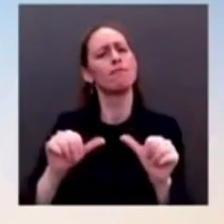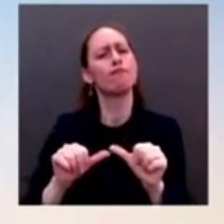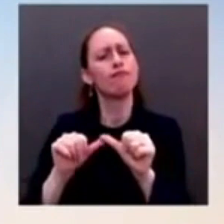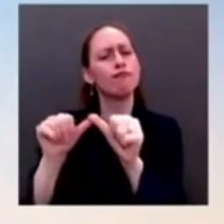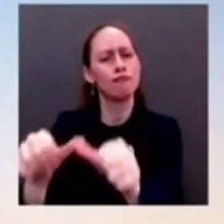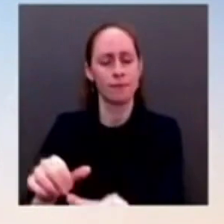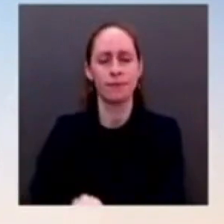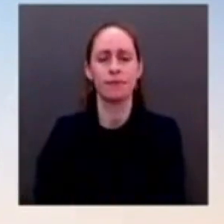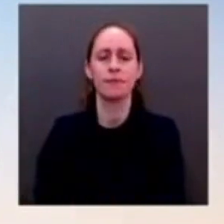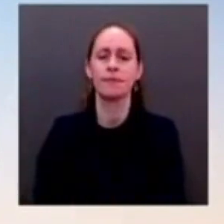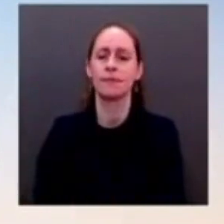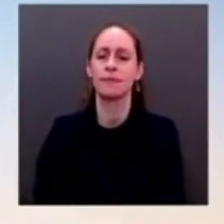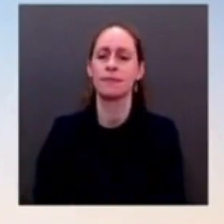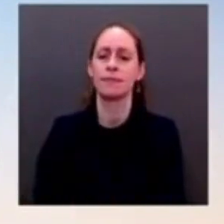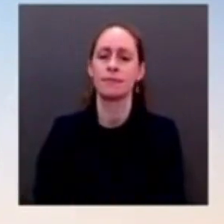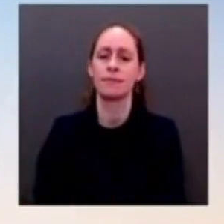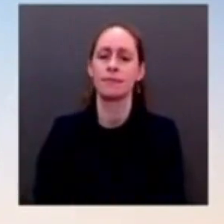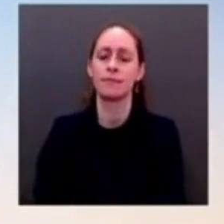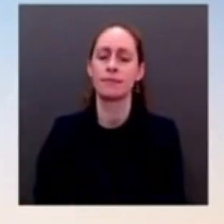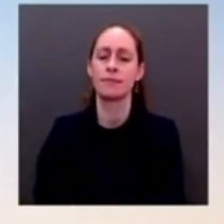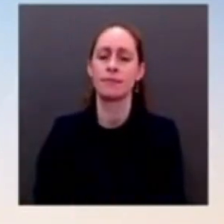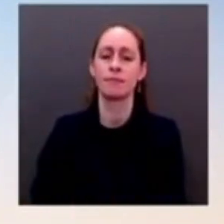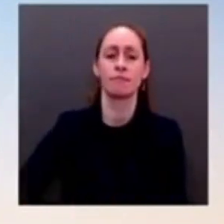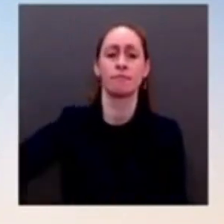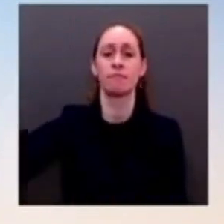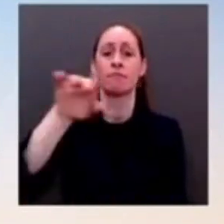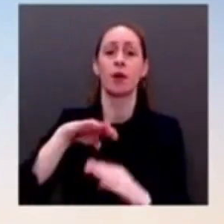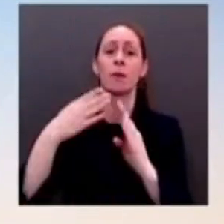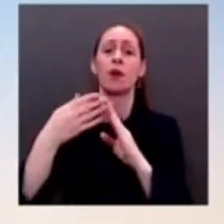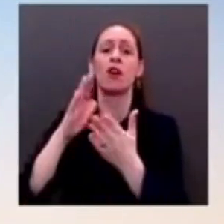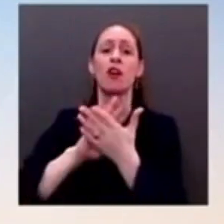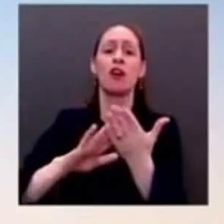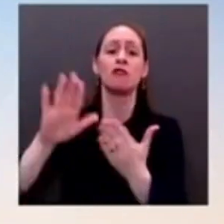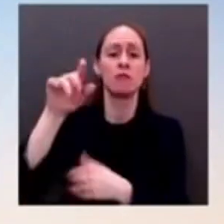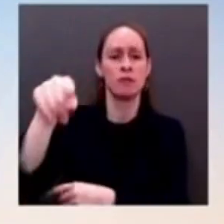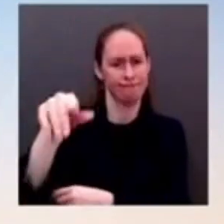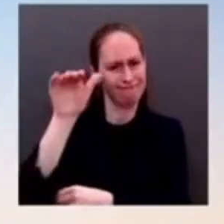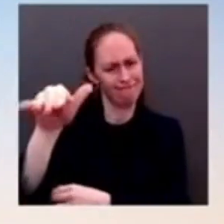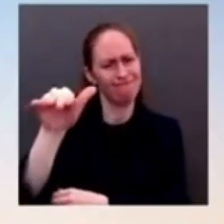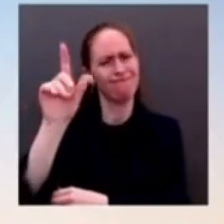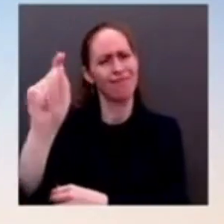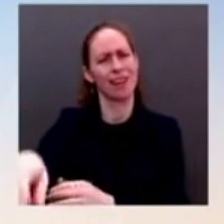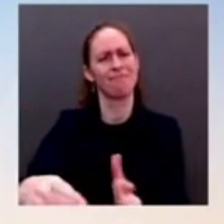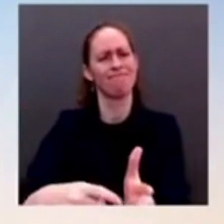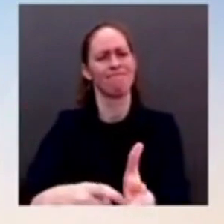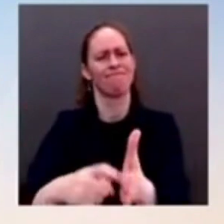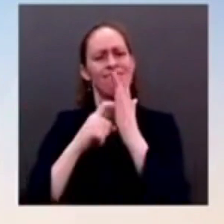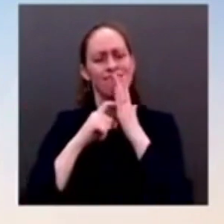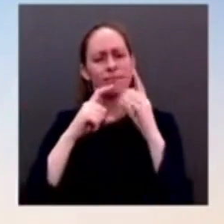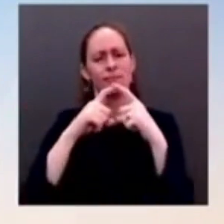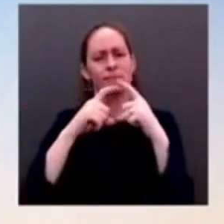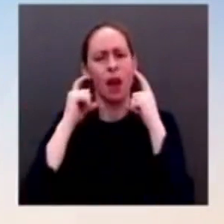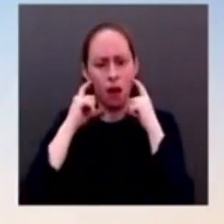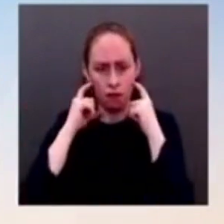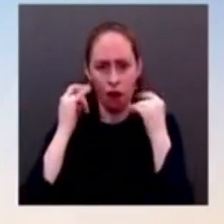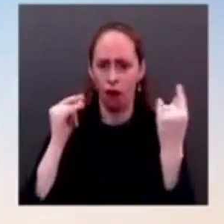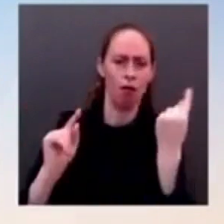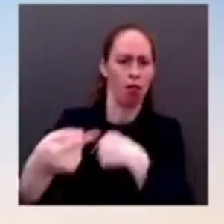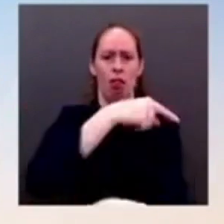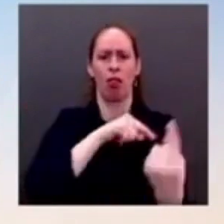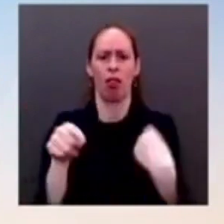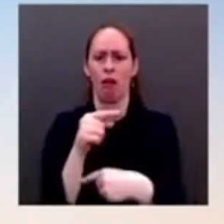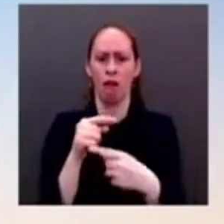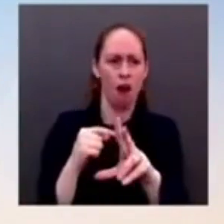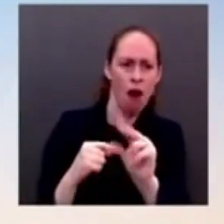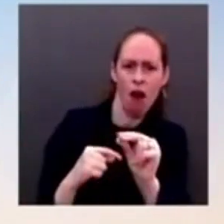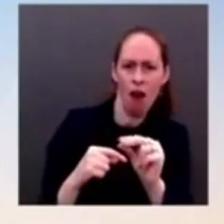masks to keep students and keep communities safe. They're fighting against that. Why is that? I think that has that has more to do with